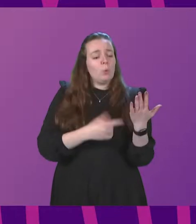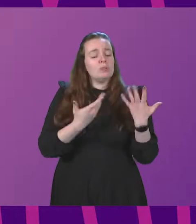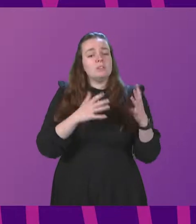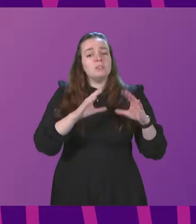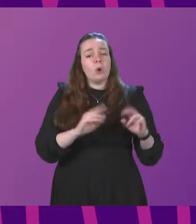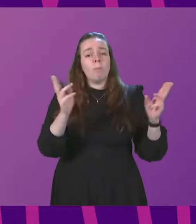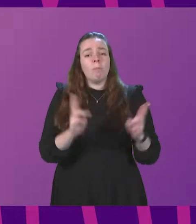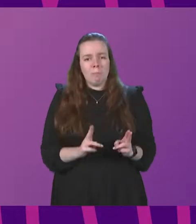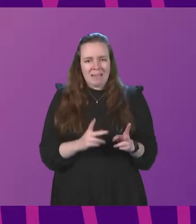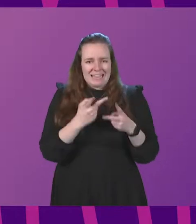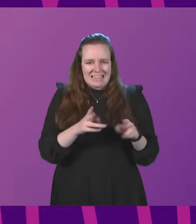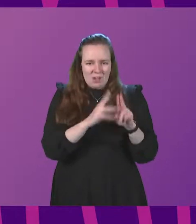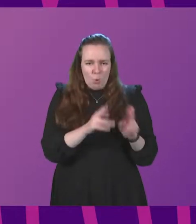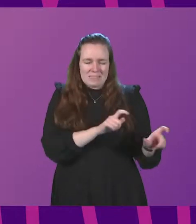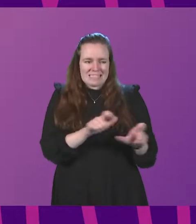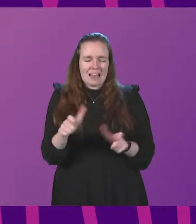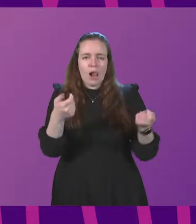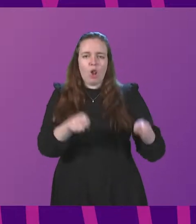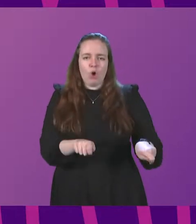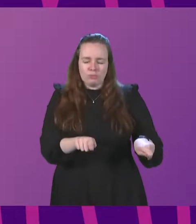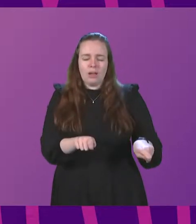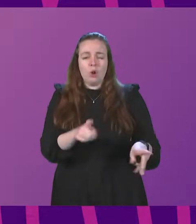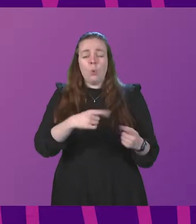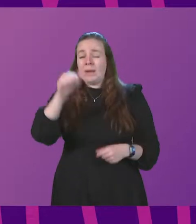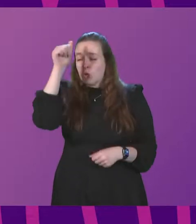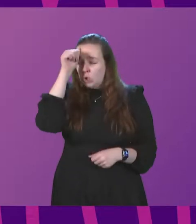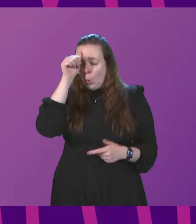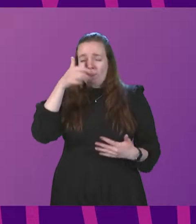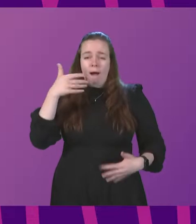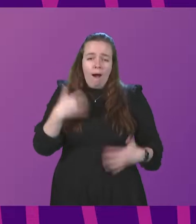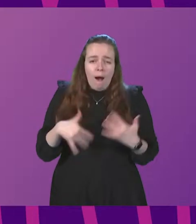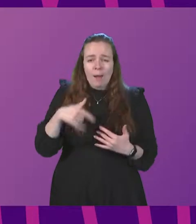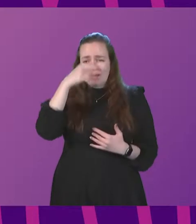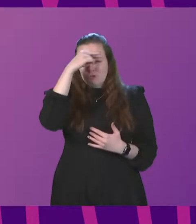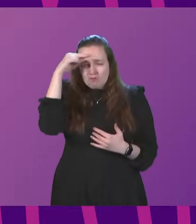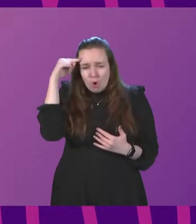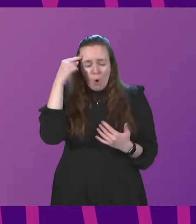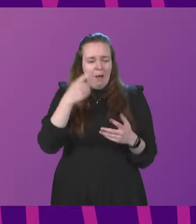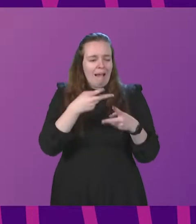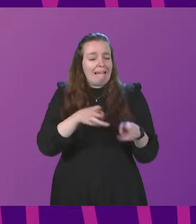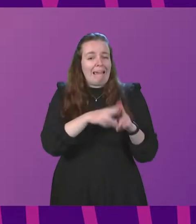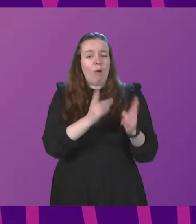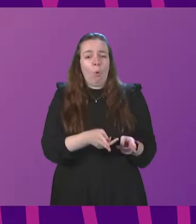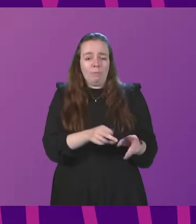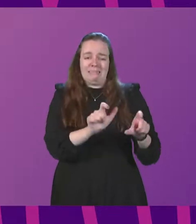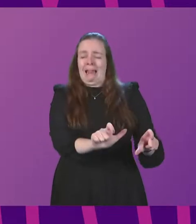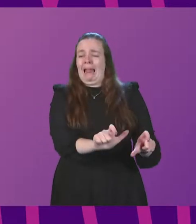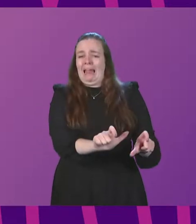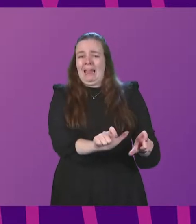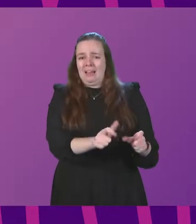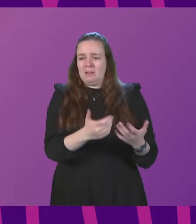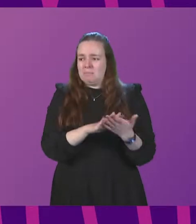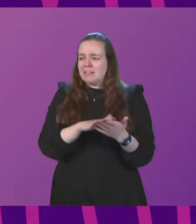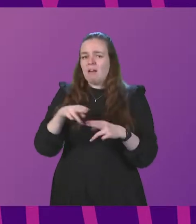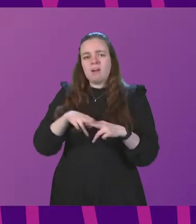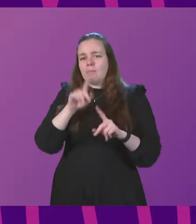care homes remained locked down. We know the harm and trauma caused by keeping care home residents cruelly cut off from their loved ones, but